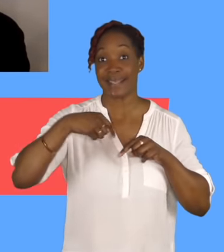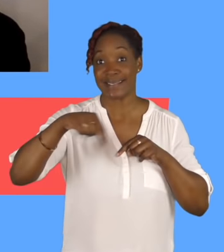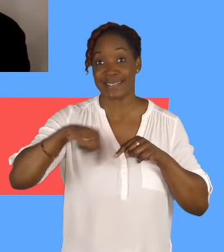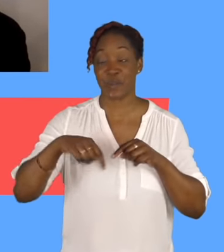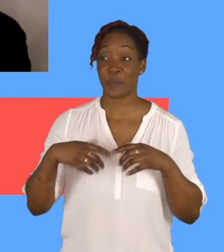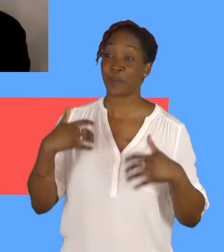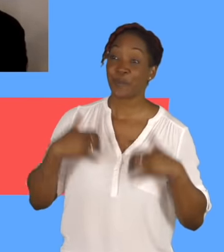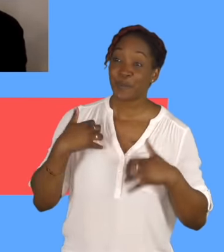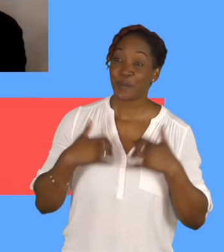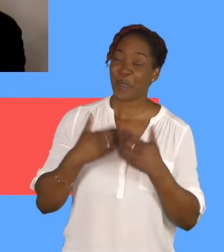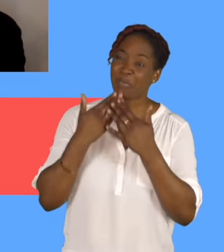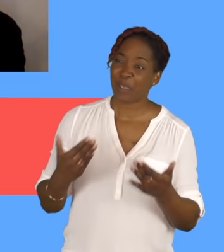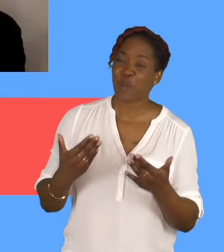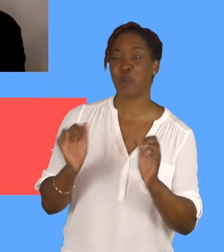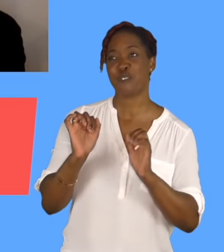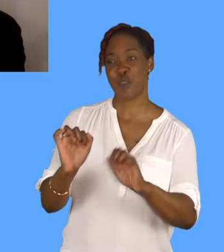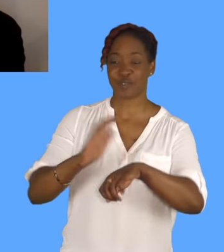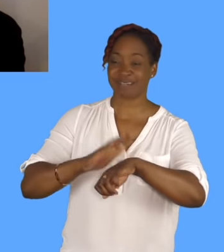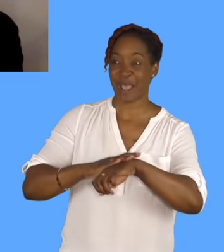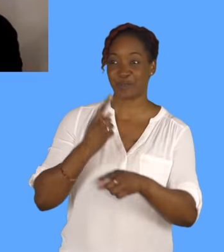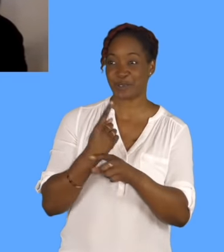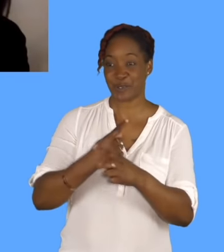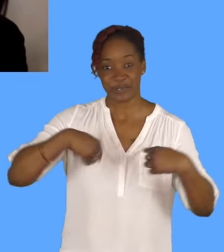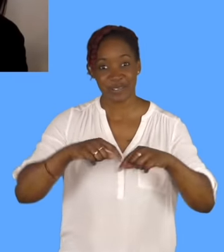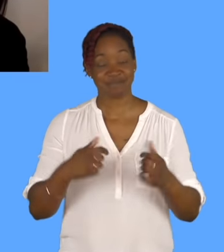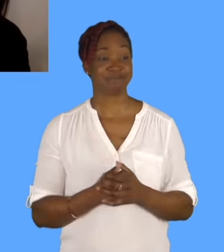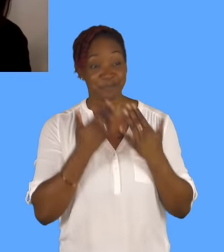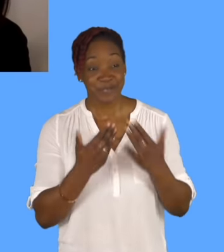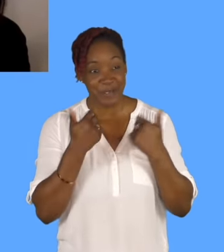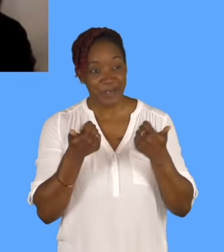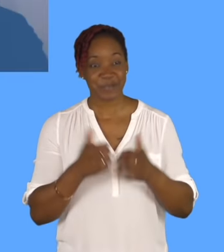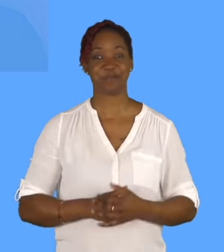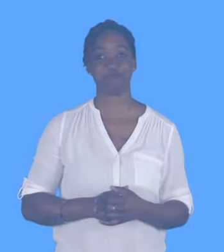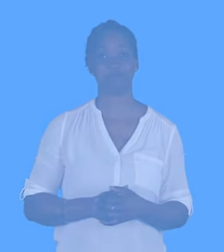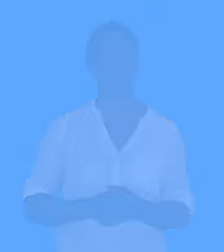I can't wait to all come over, but thank you very much for taking your time to talk to us. Thank you so much, thank you.